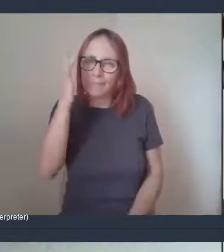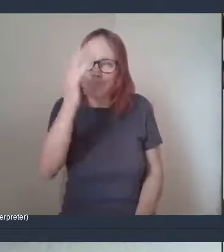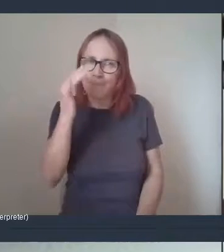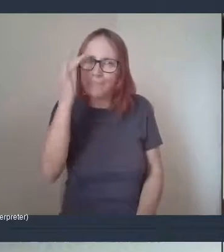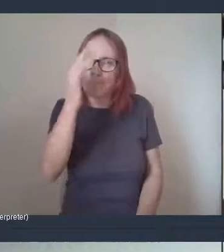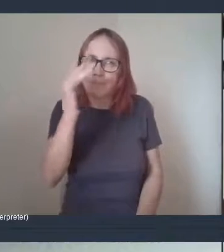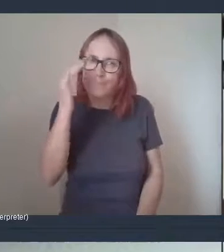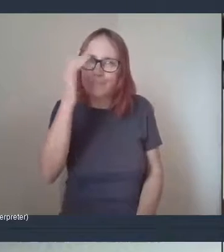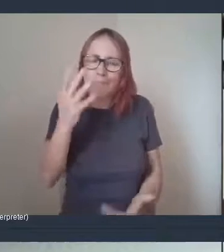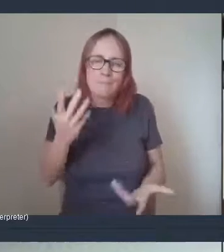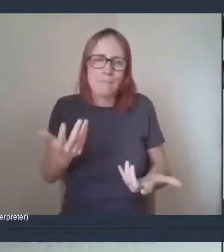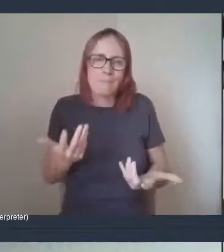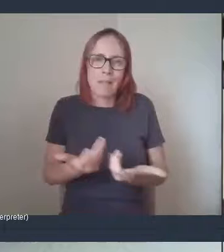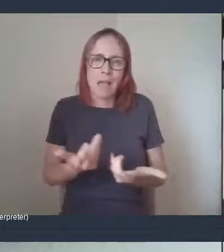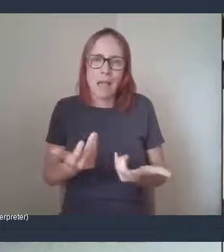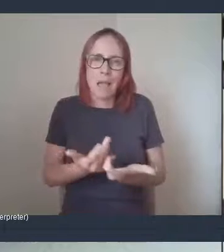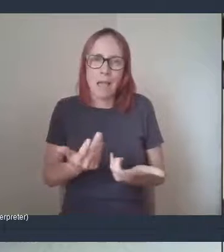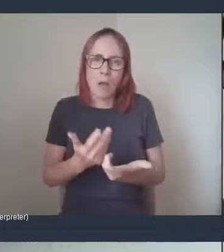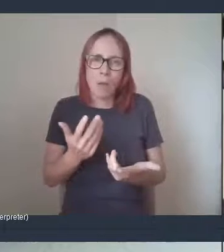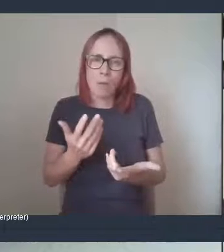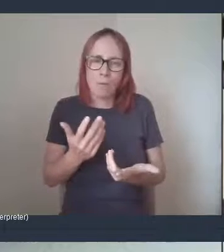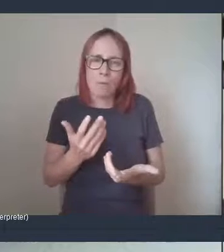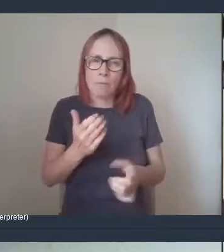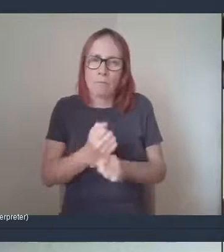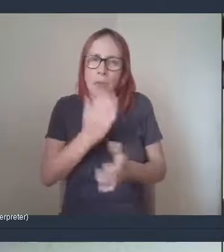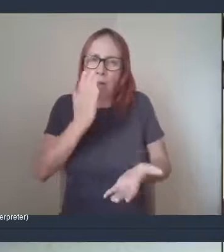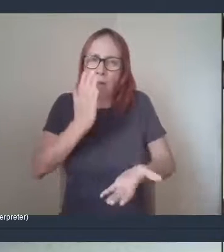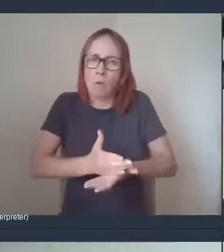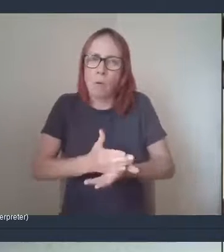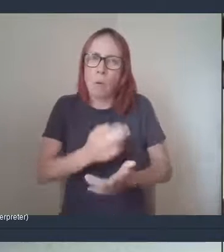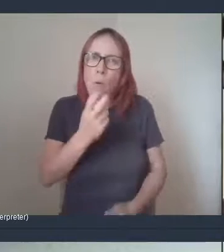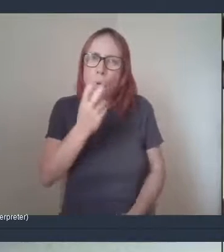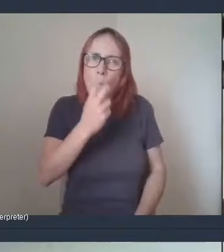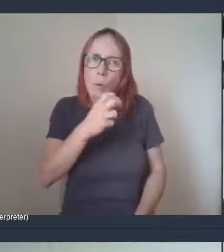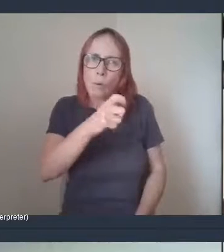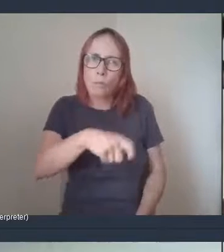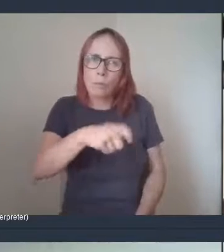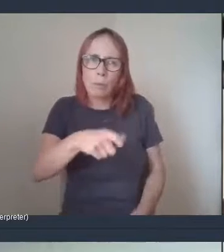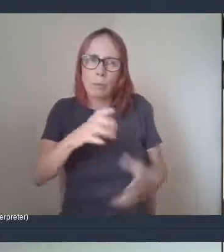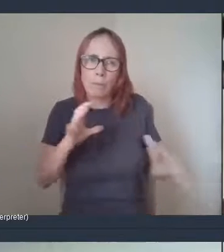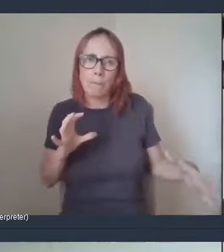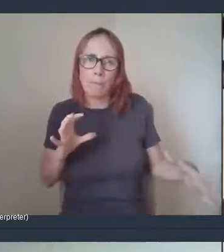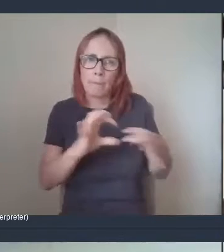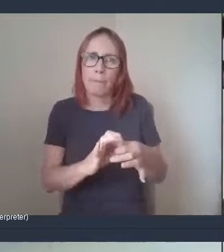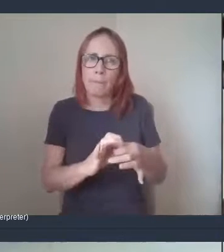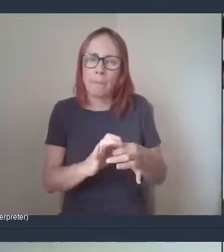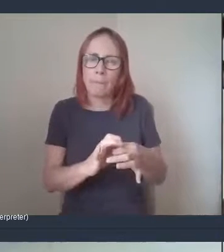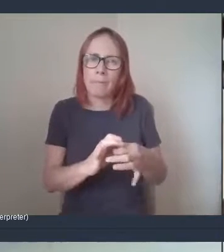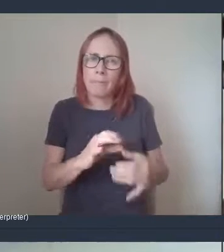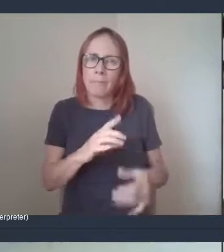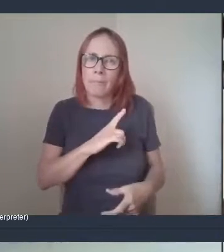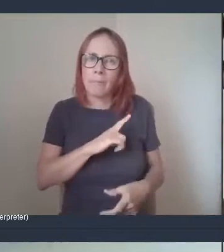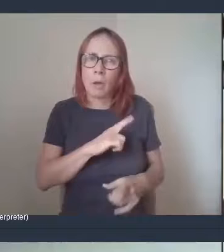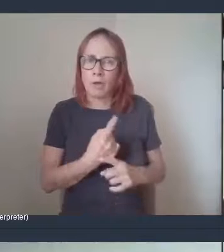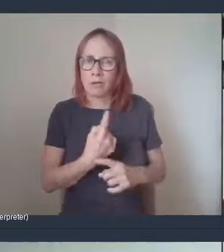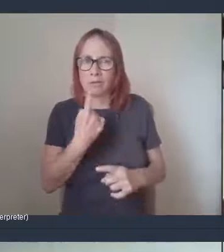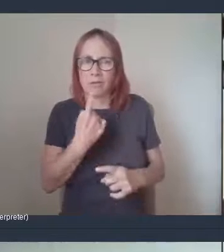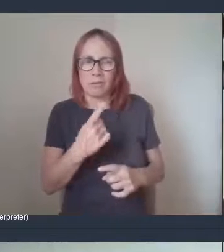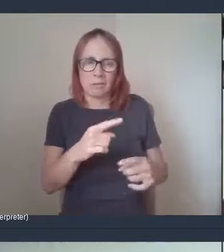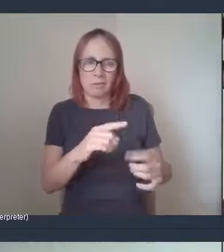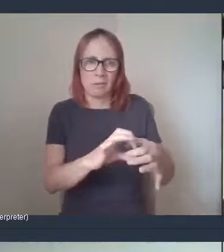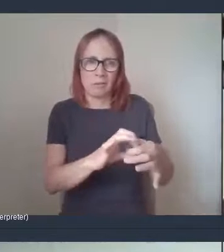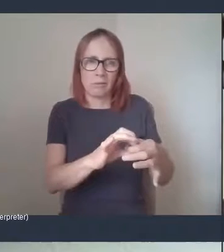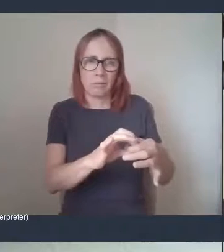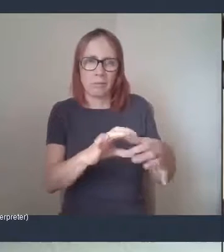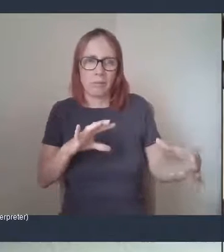kind of keep the elderly in touch with us? Because they were losing that bit of contact and they're just getting left to be